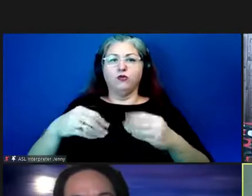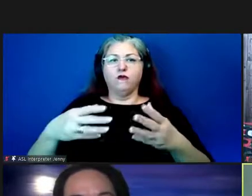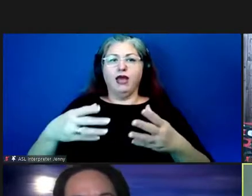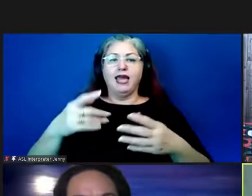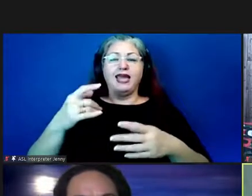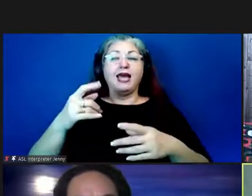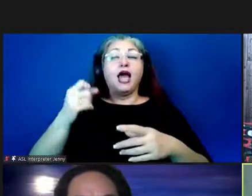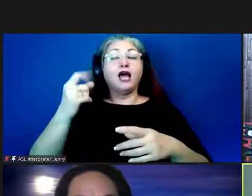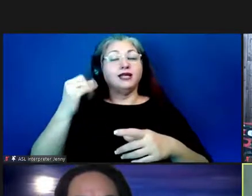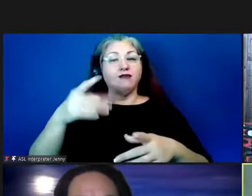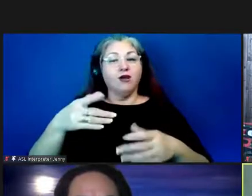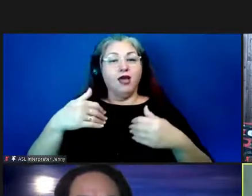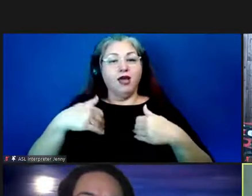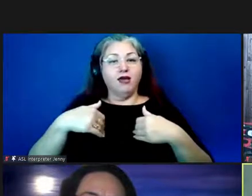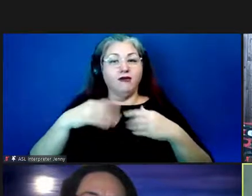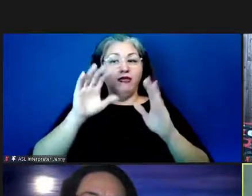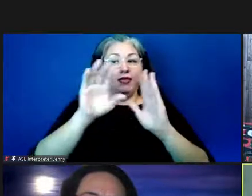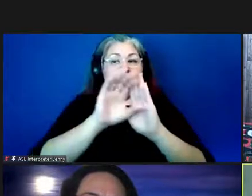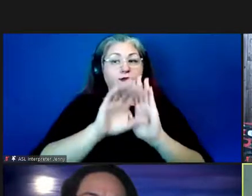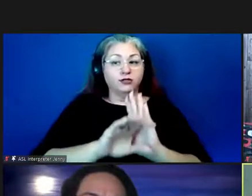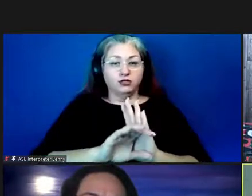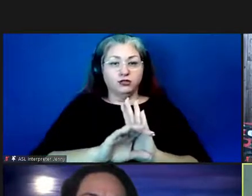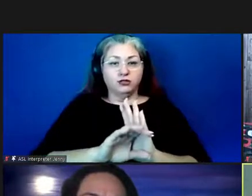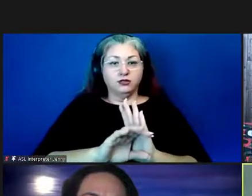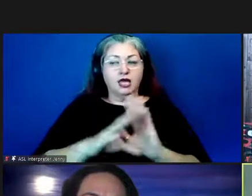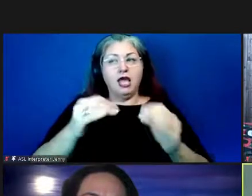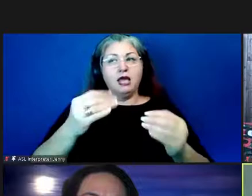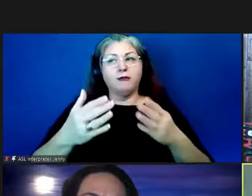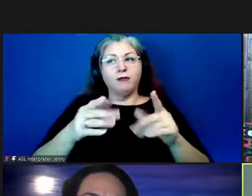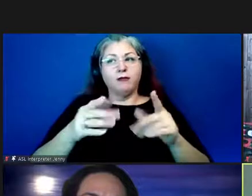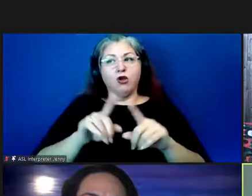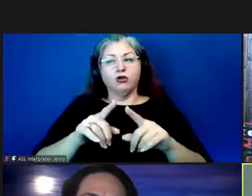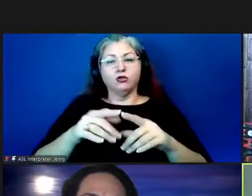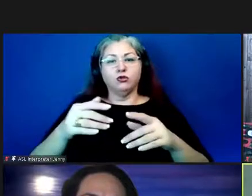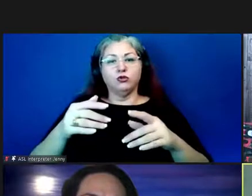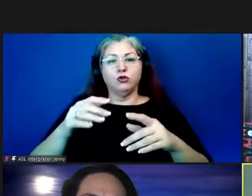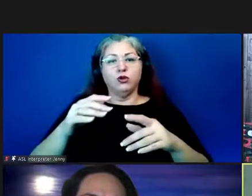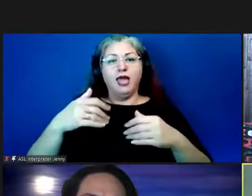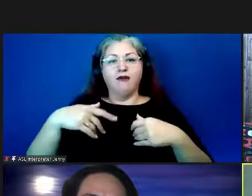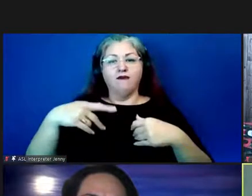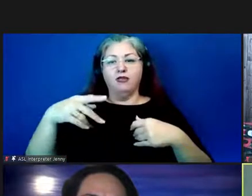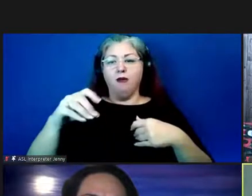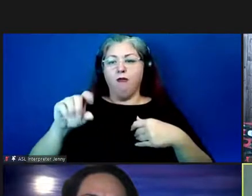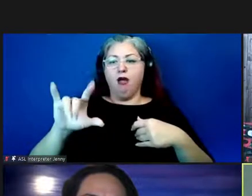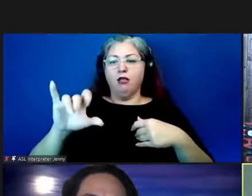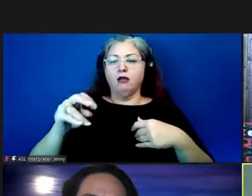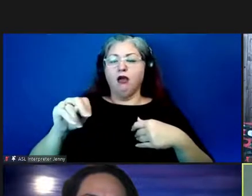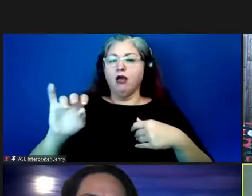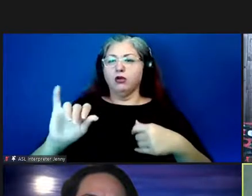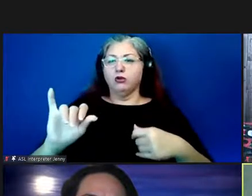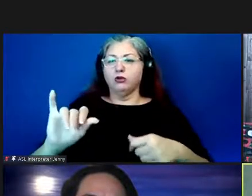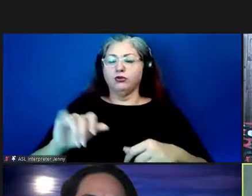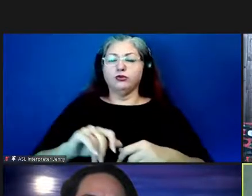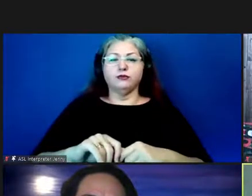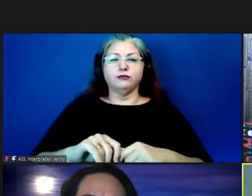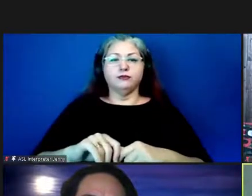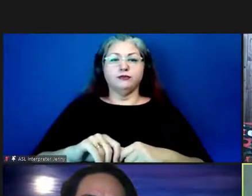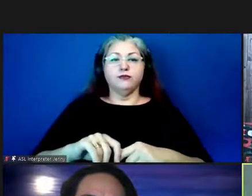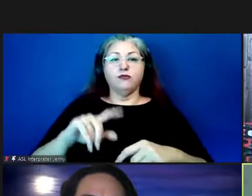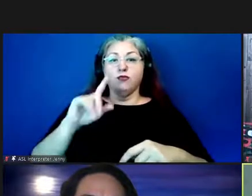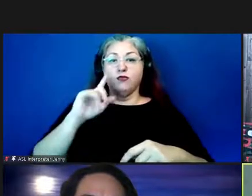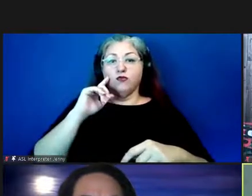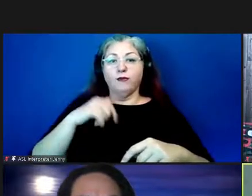that you have the images and possibly also those uh polygons as well but um for me